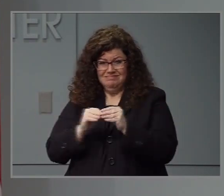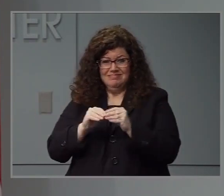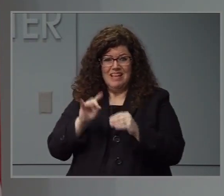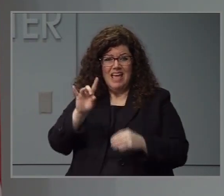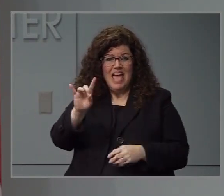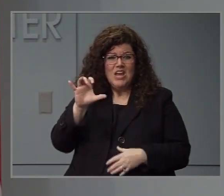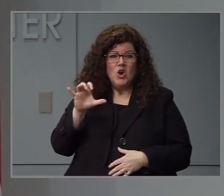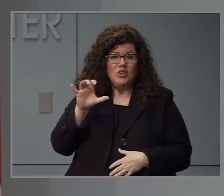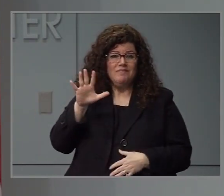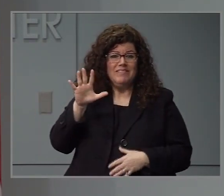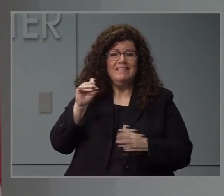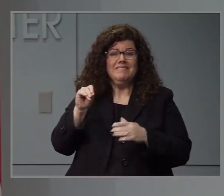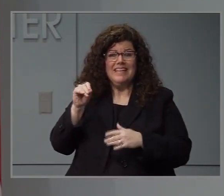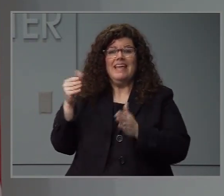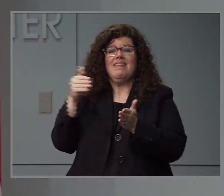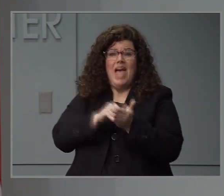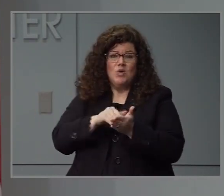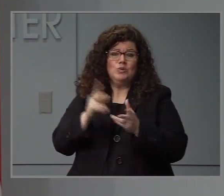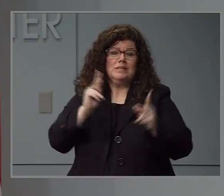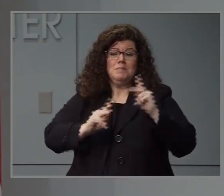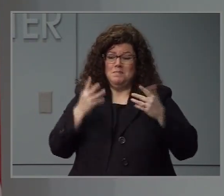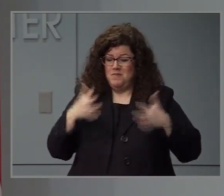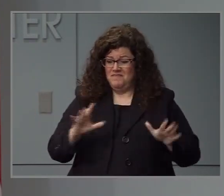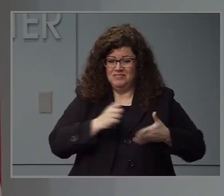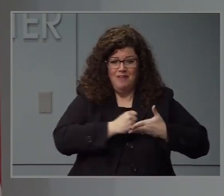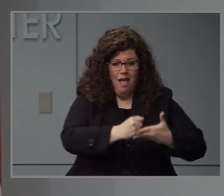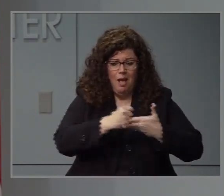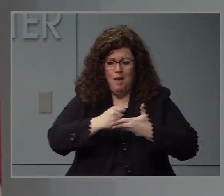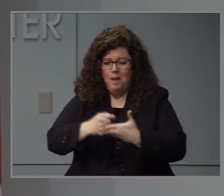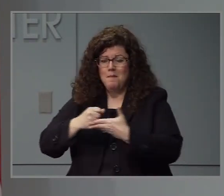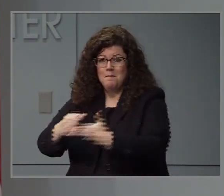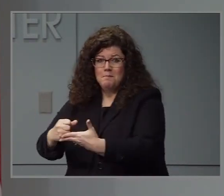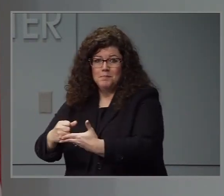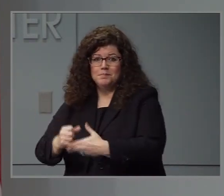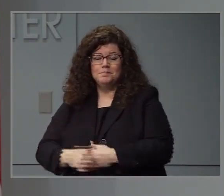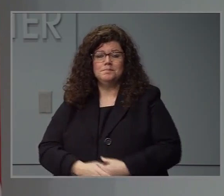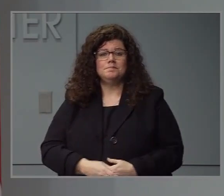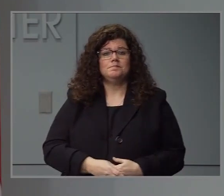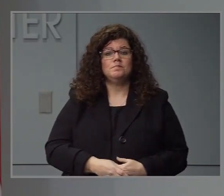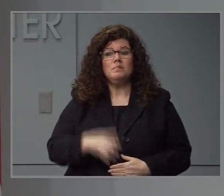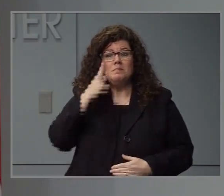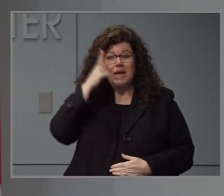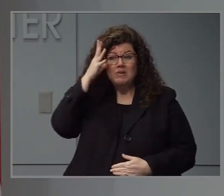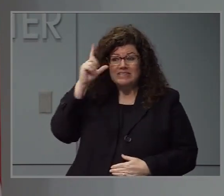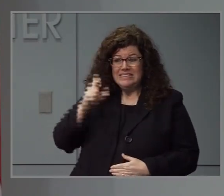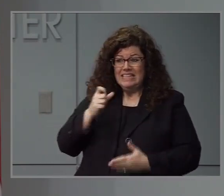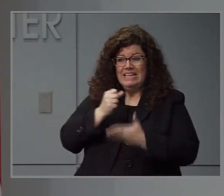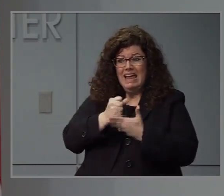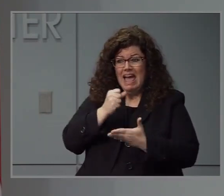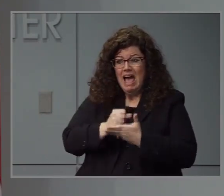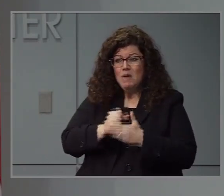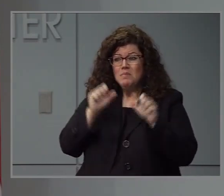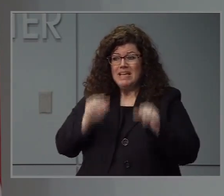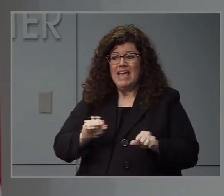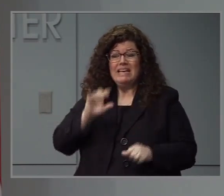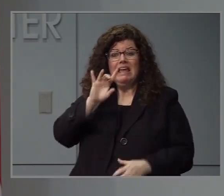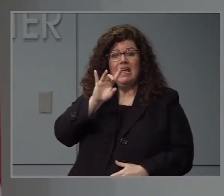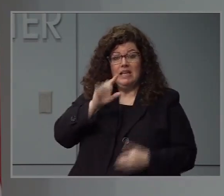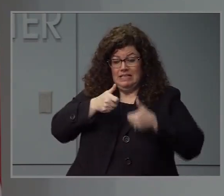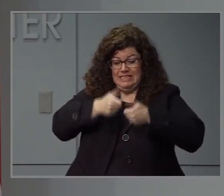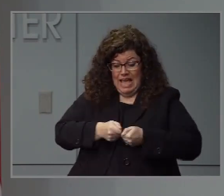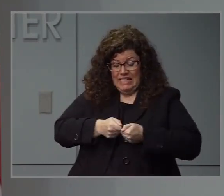,000 individuals. Parents who need food assistance for their children can text food NC to 877